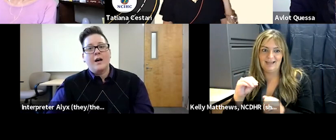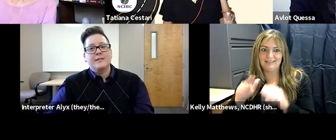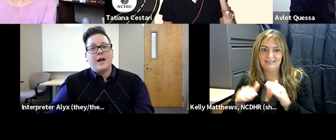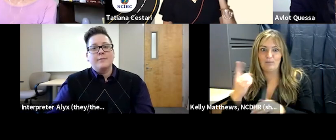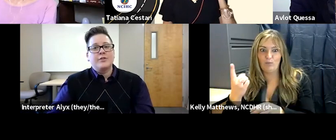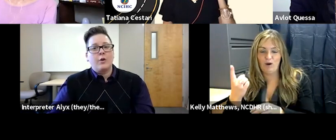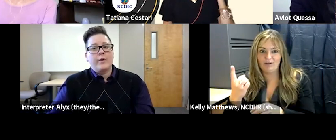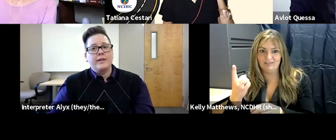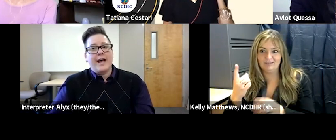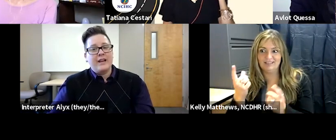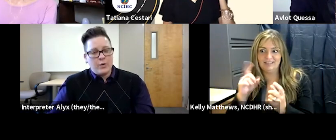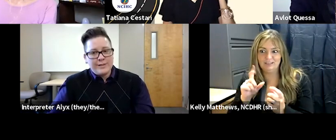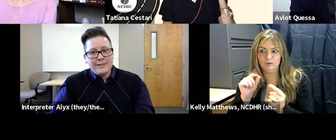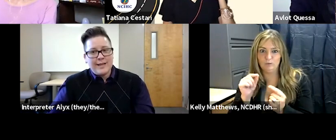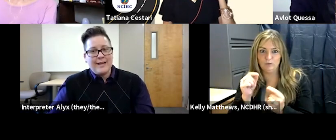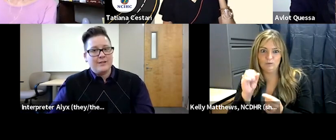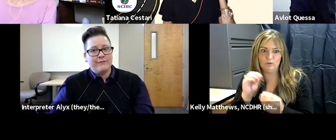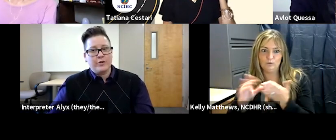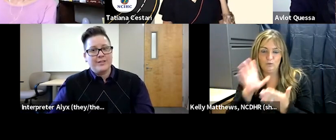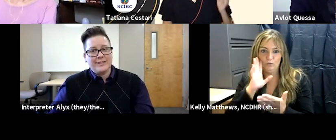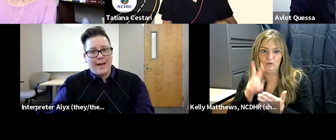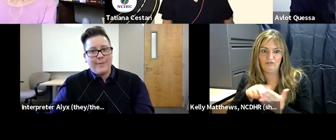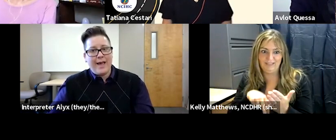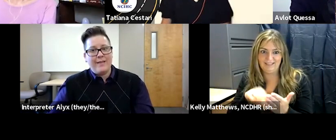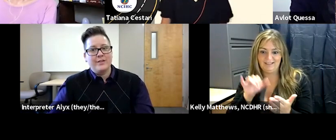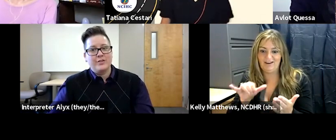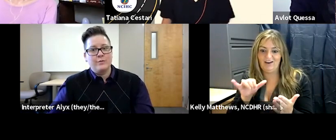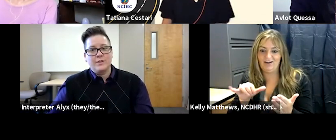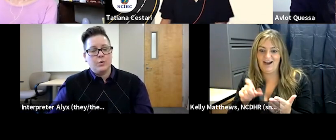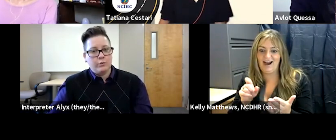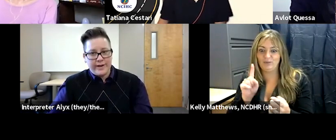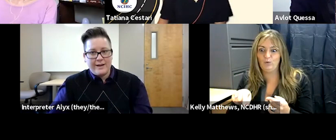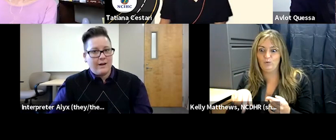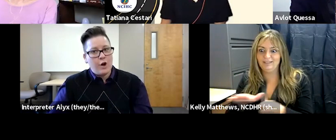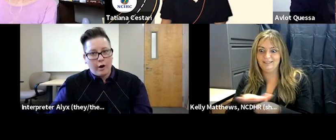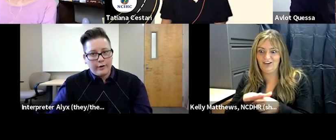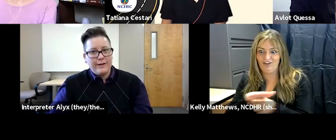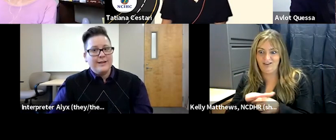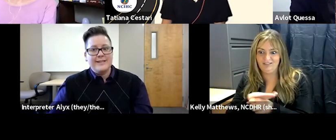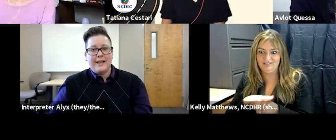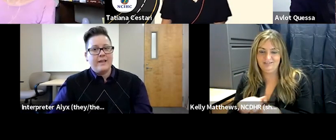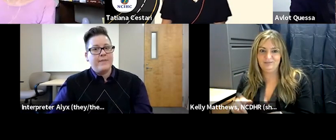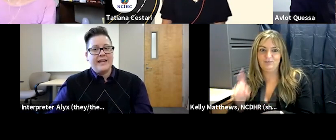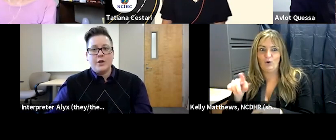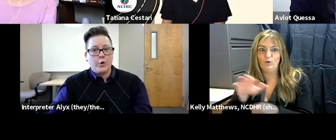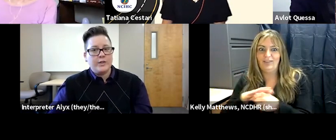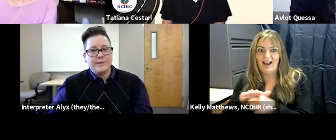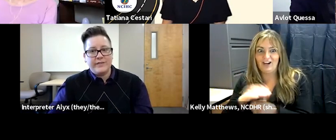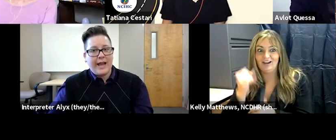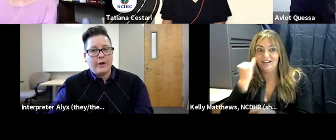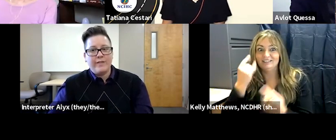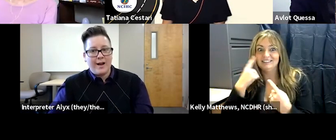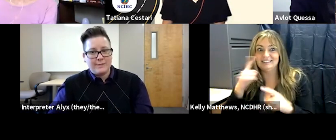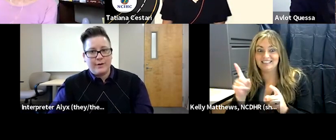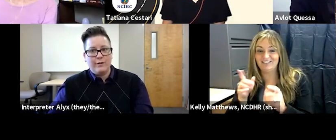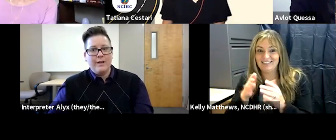some start with a diagnosis as the first step and the students will read a card telling them they need to go to a